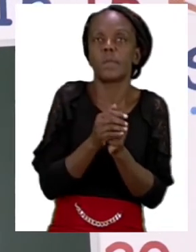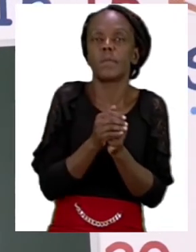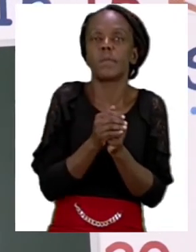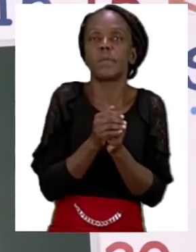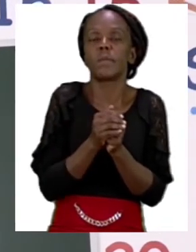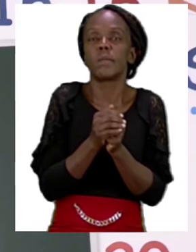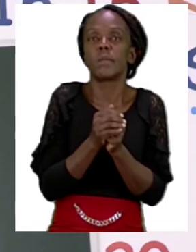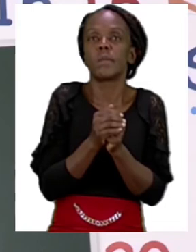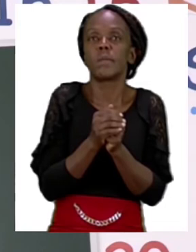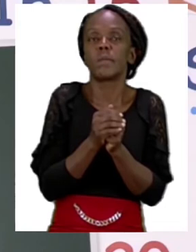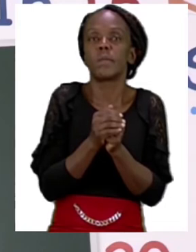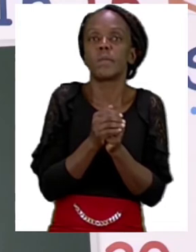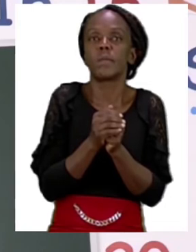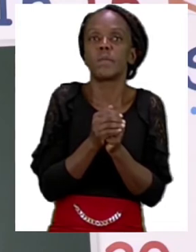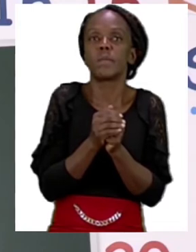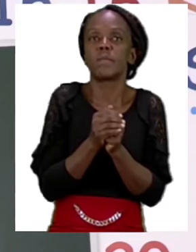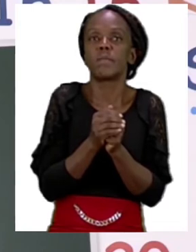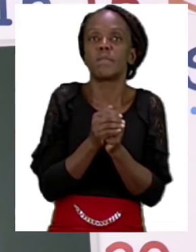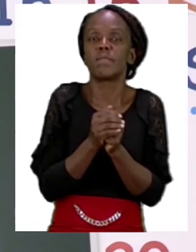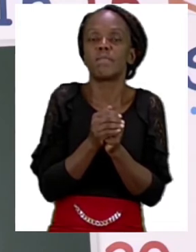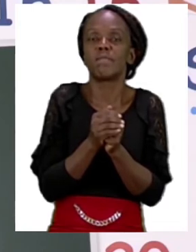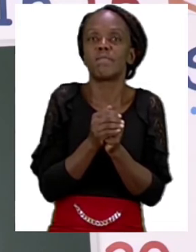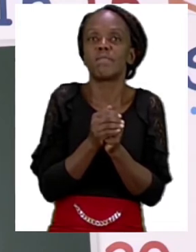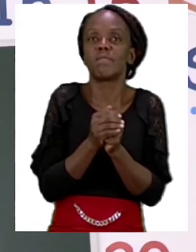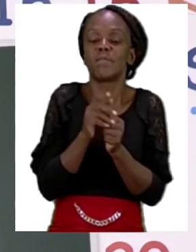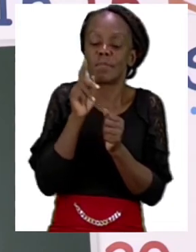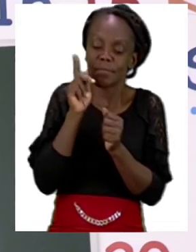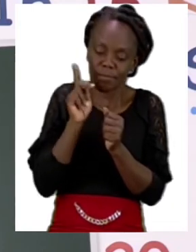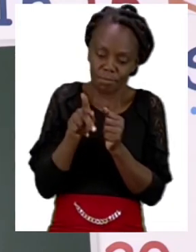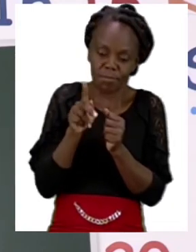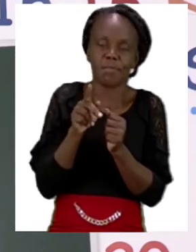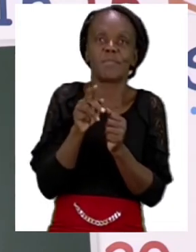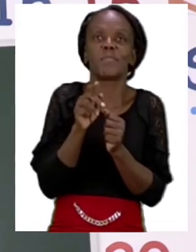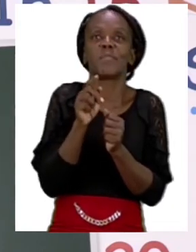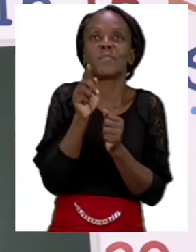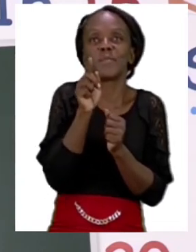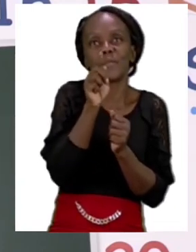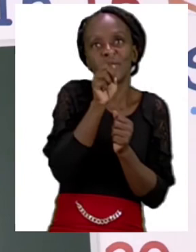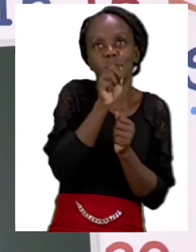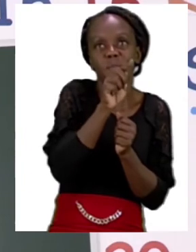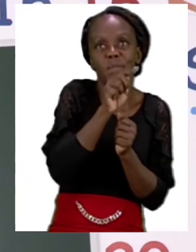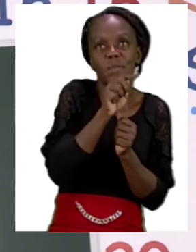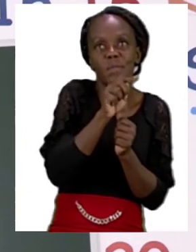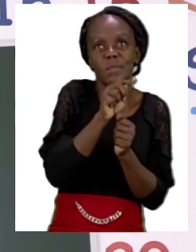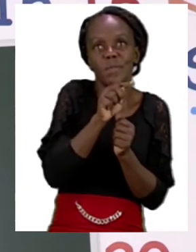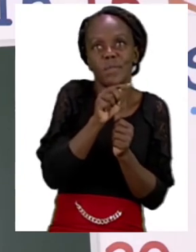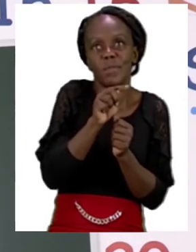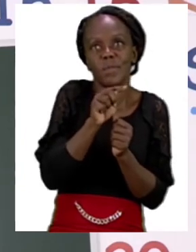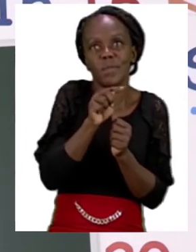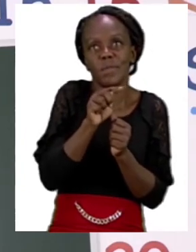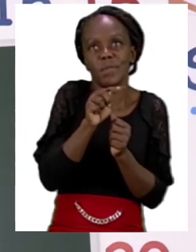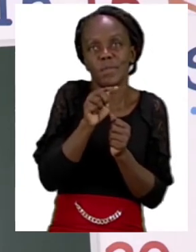we started did you see that let's try again we go round